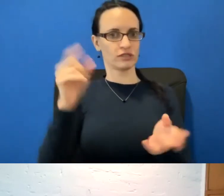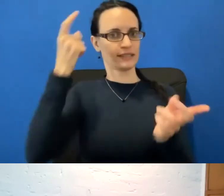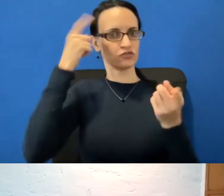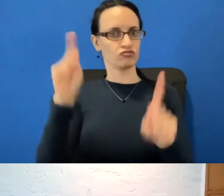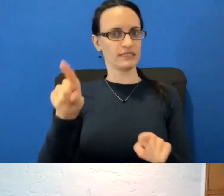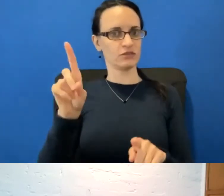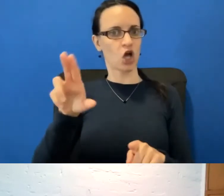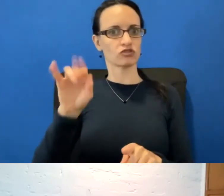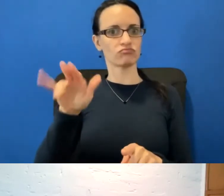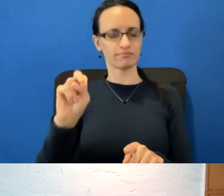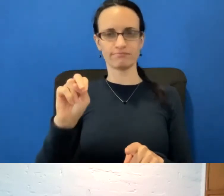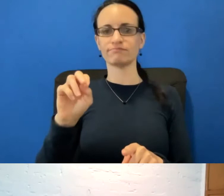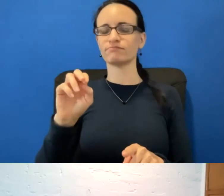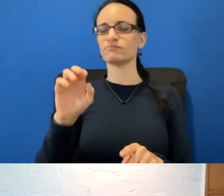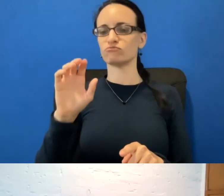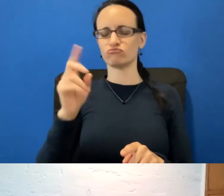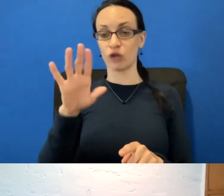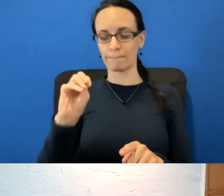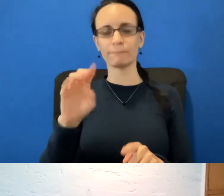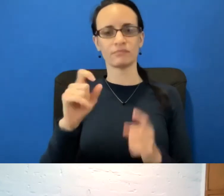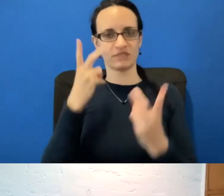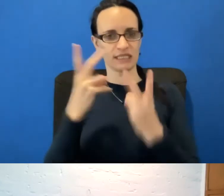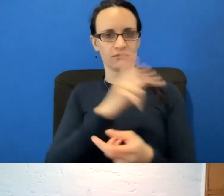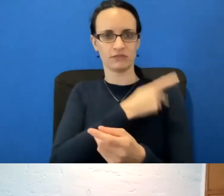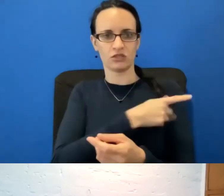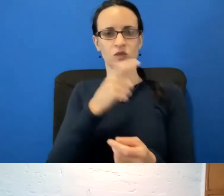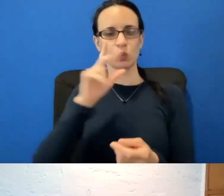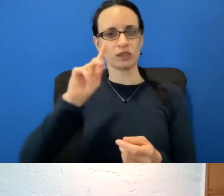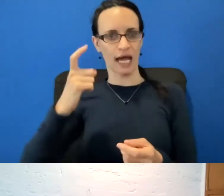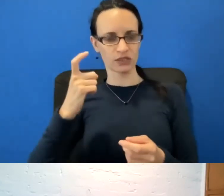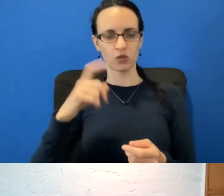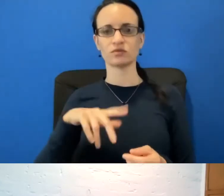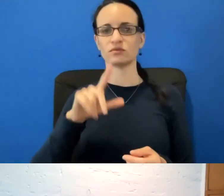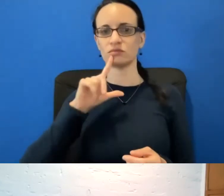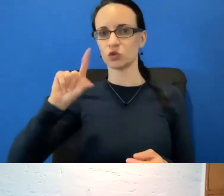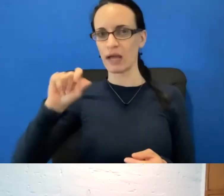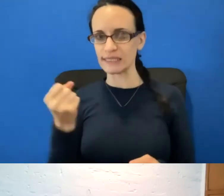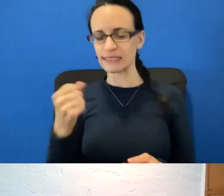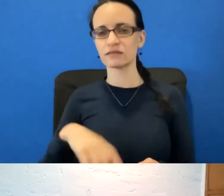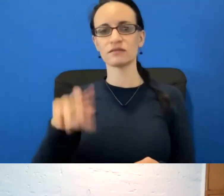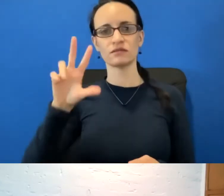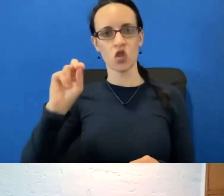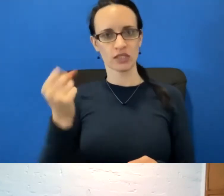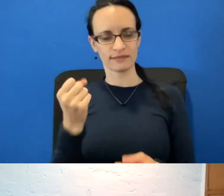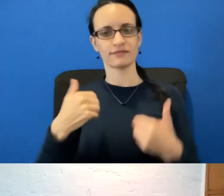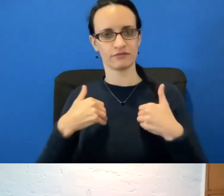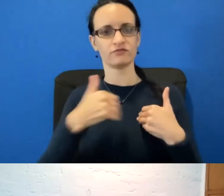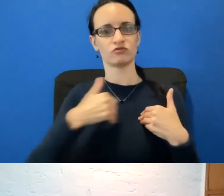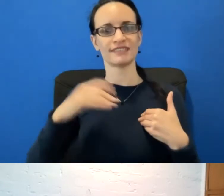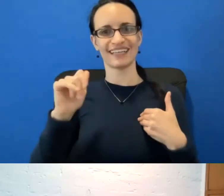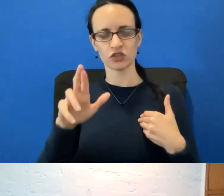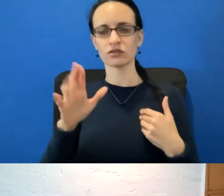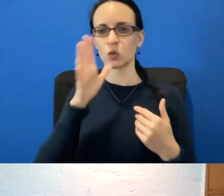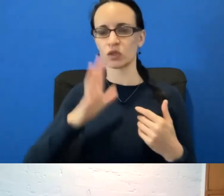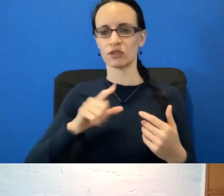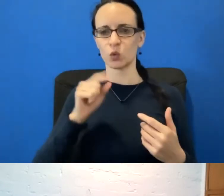Definitely, I have seen patients diagnosed with breast cancer in their 20s and 30s. A woman who feels a lump, you